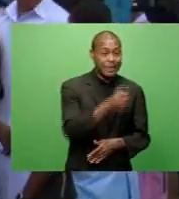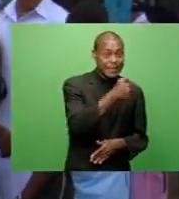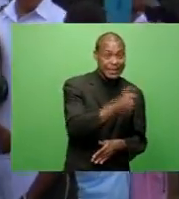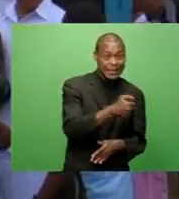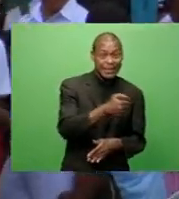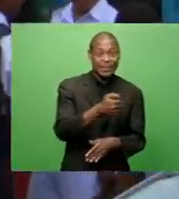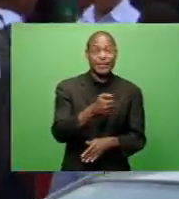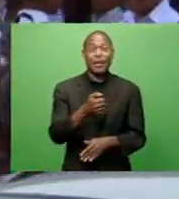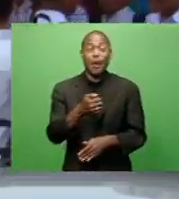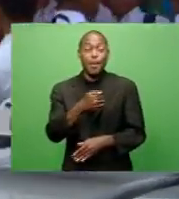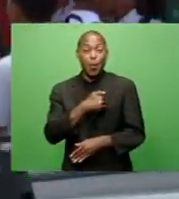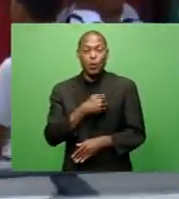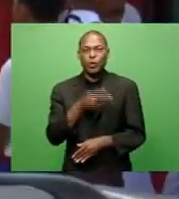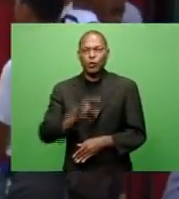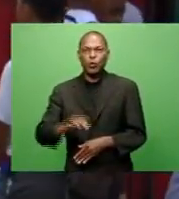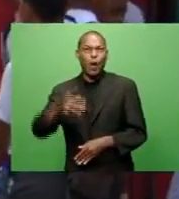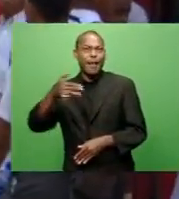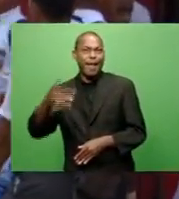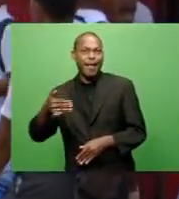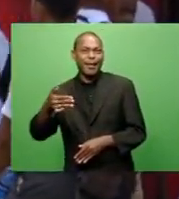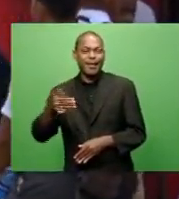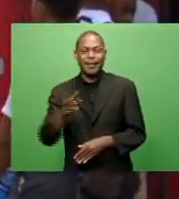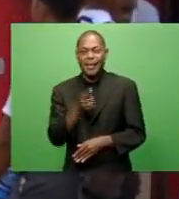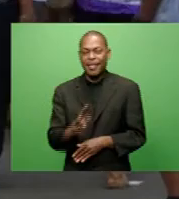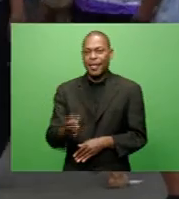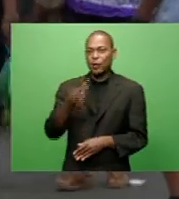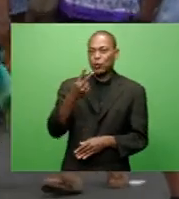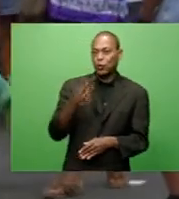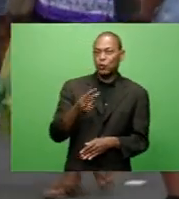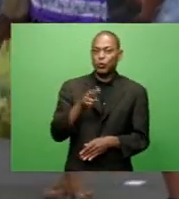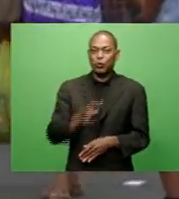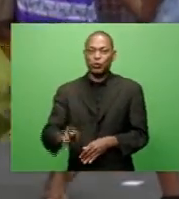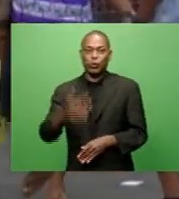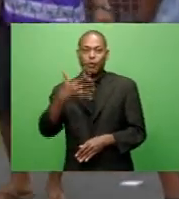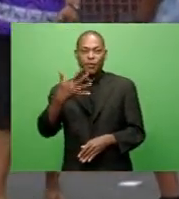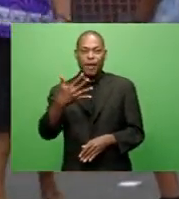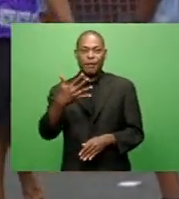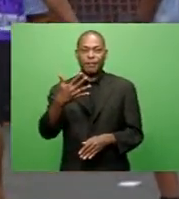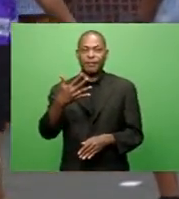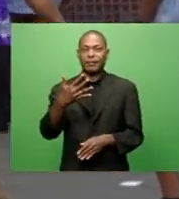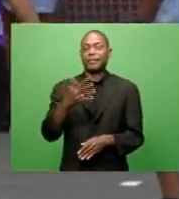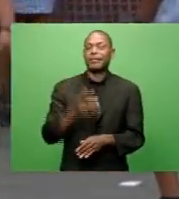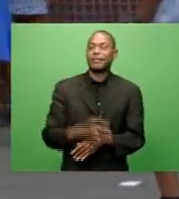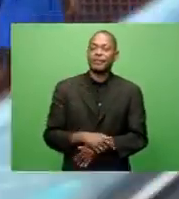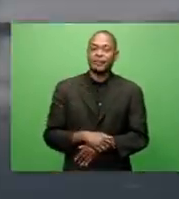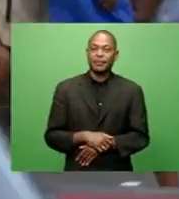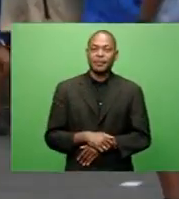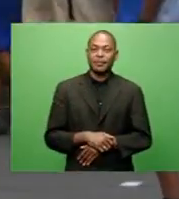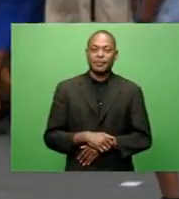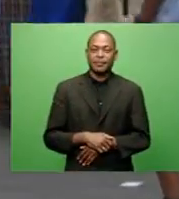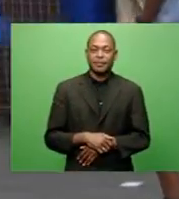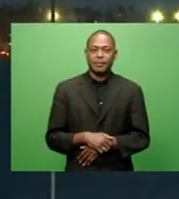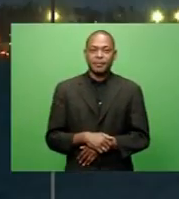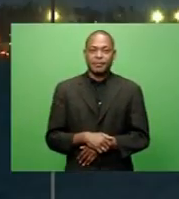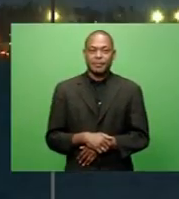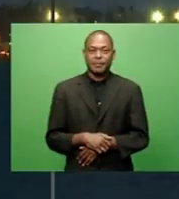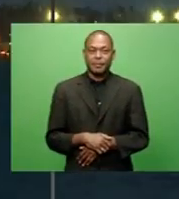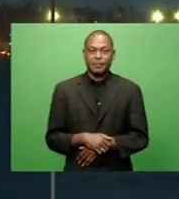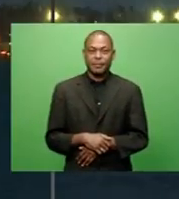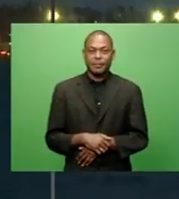morning to 9 a.m. and then from 2.30 p.m. to 5 p.m. Kritika Kumar, FBC News.